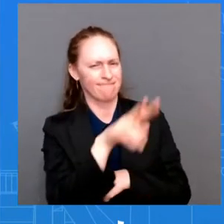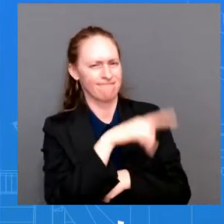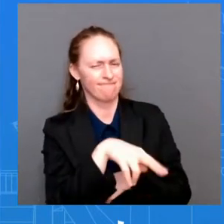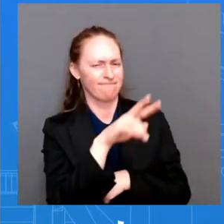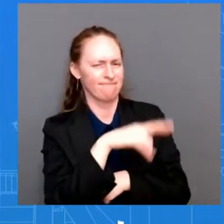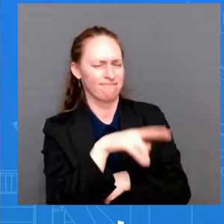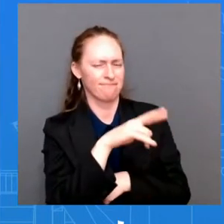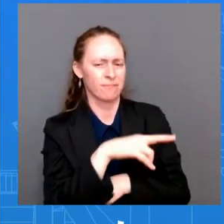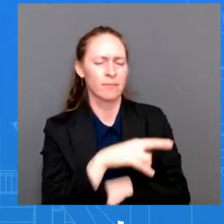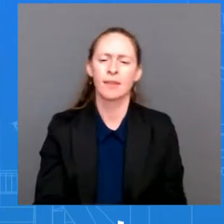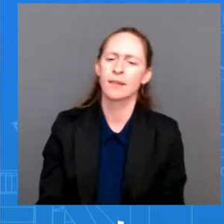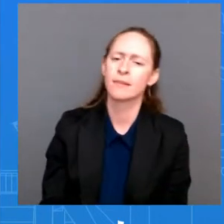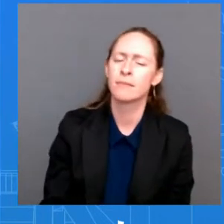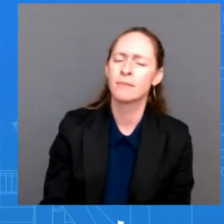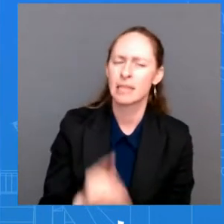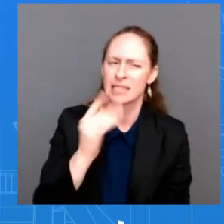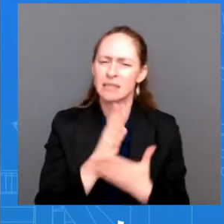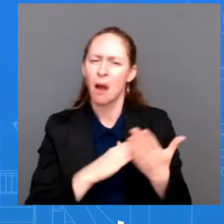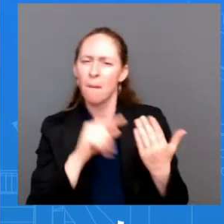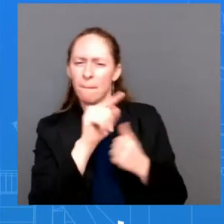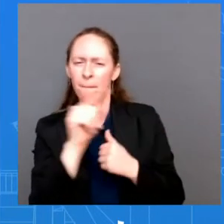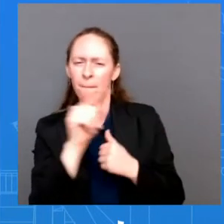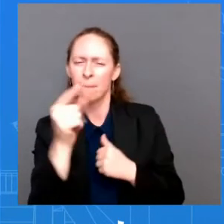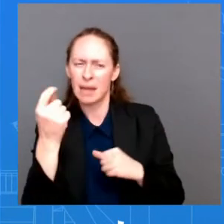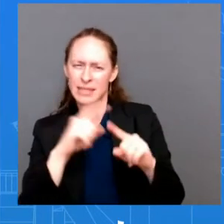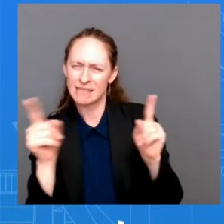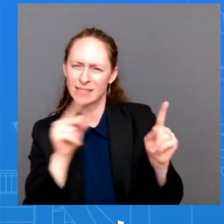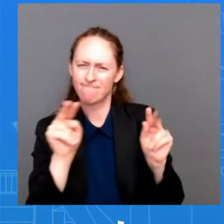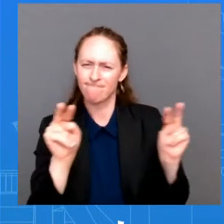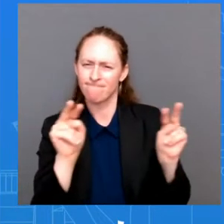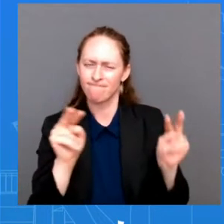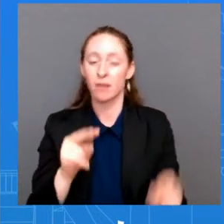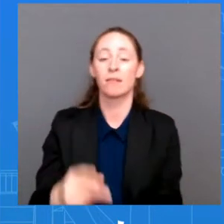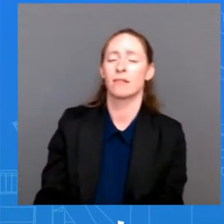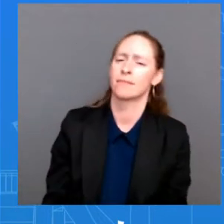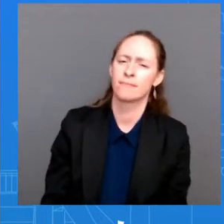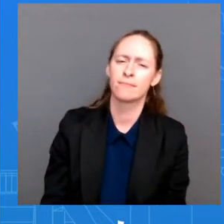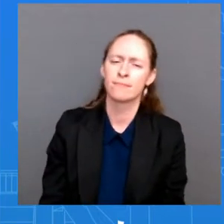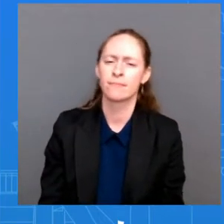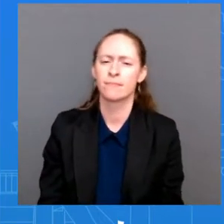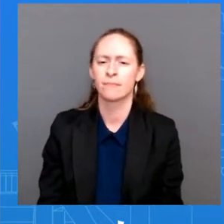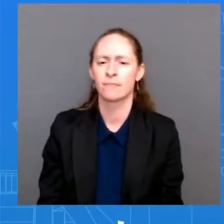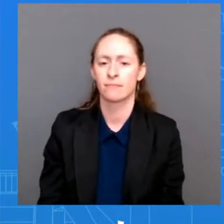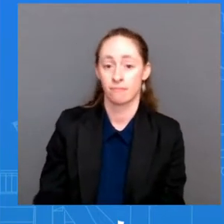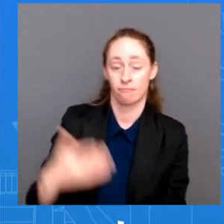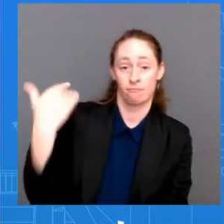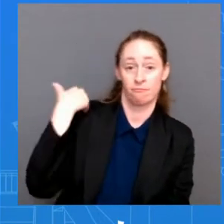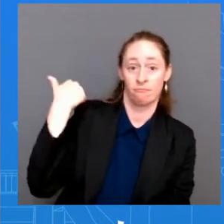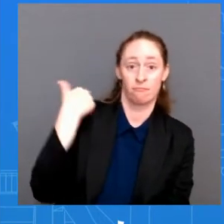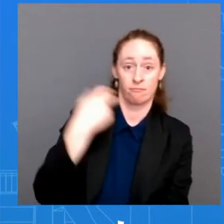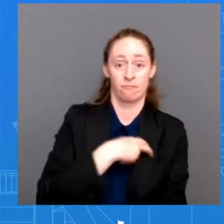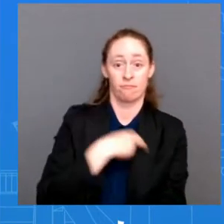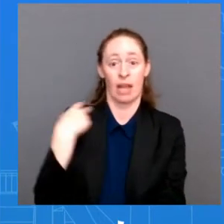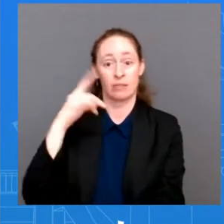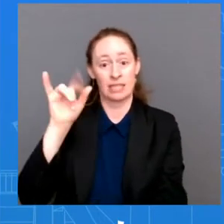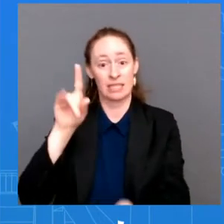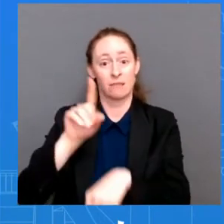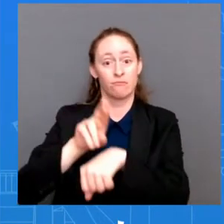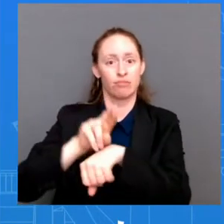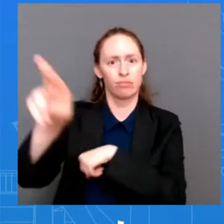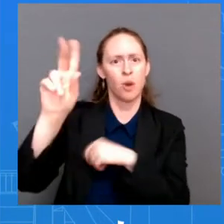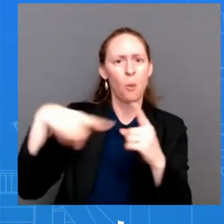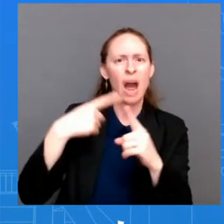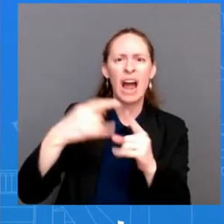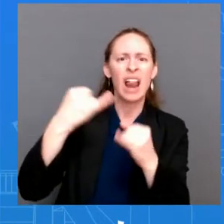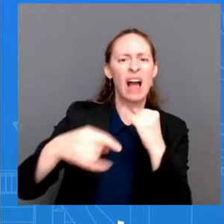The last time Beijing fired missiles into the Taiwan Strait was 1995 and 1996, after Beijing reacted provocatively